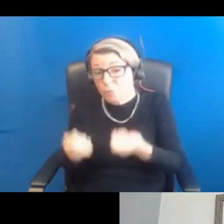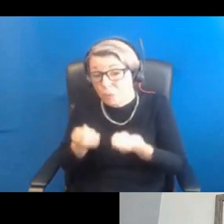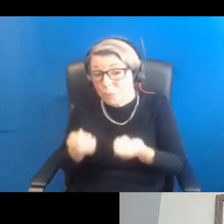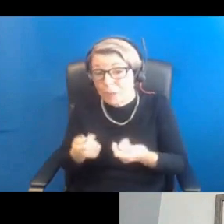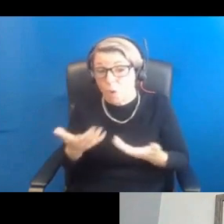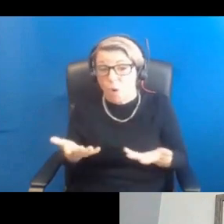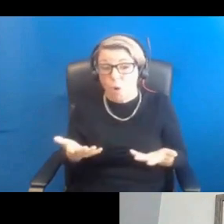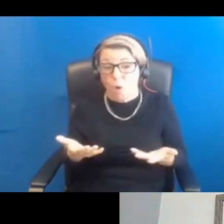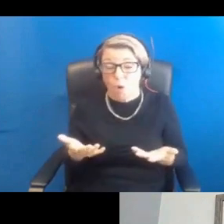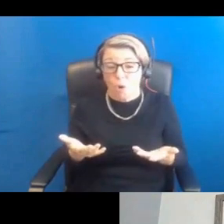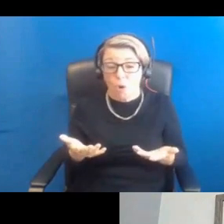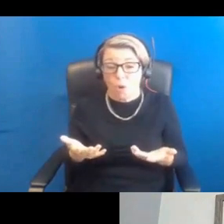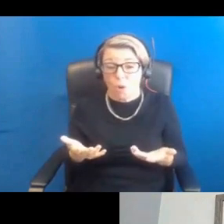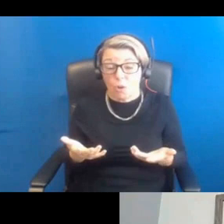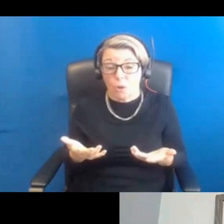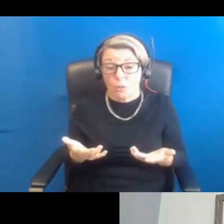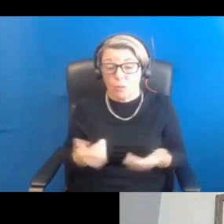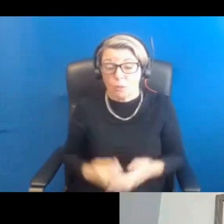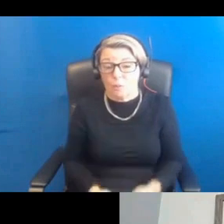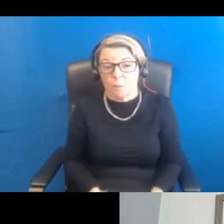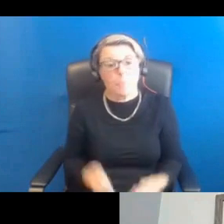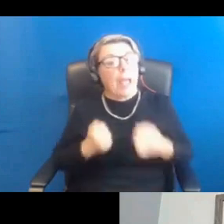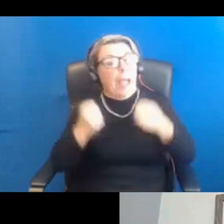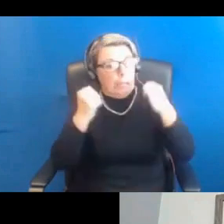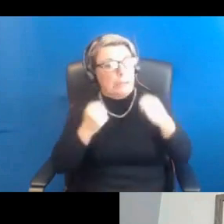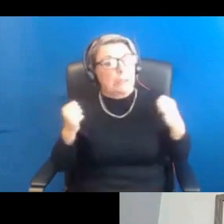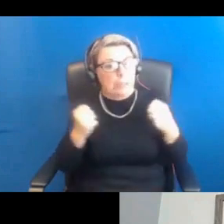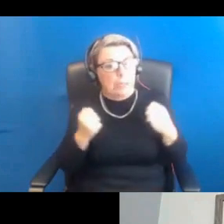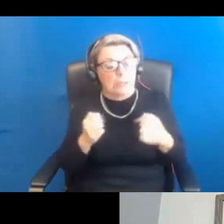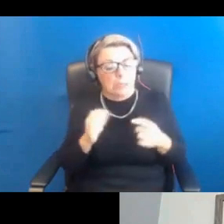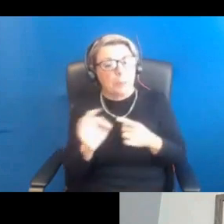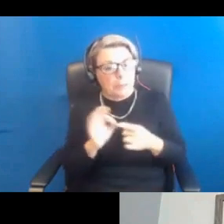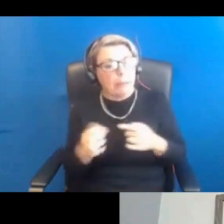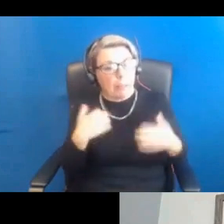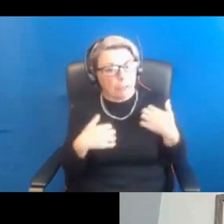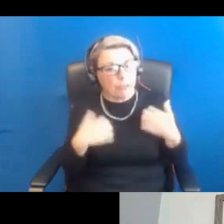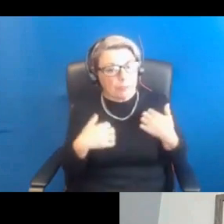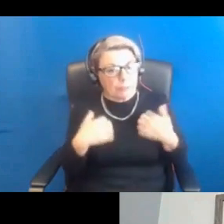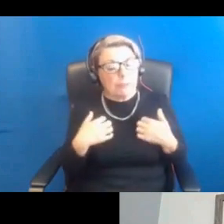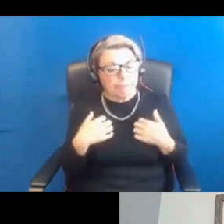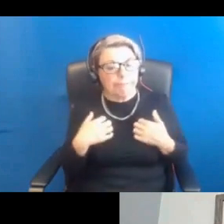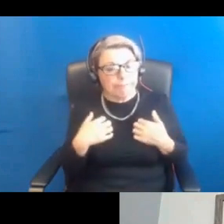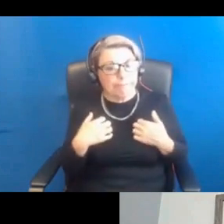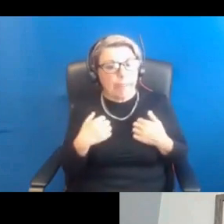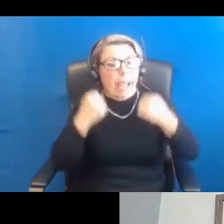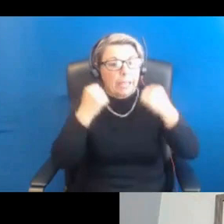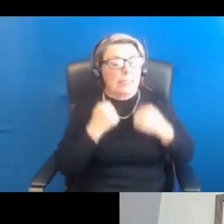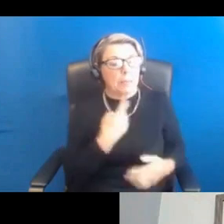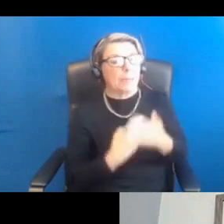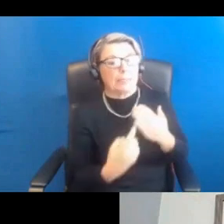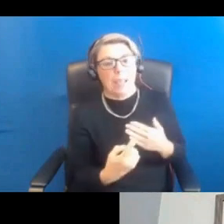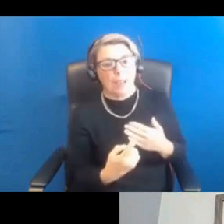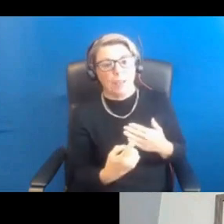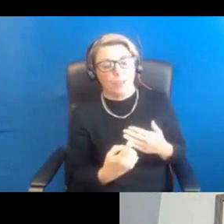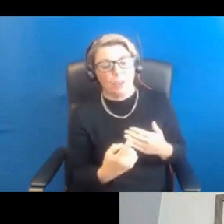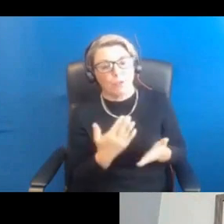things? Yeah. Exercise is particularly interesting. And the fact that exercise by itself is not really that